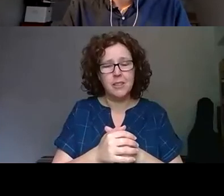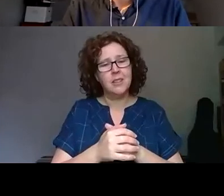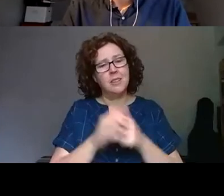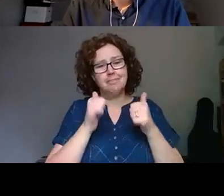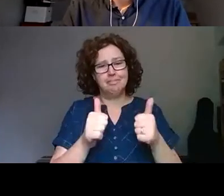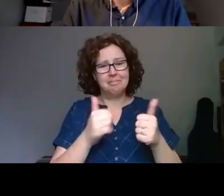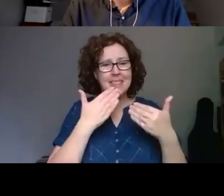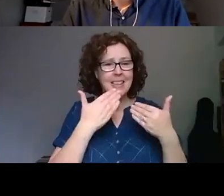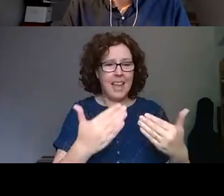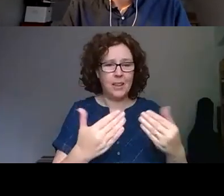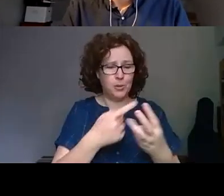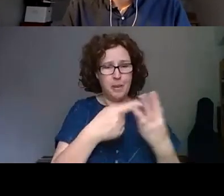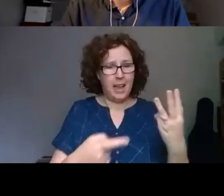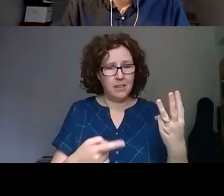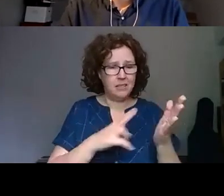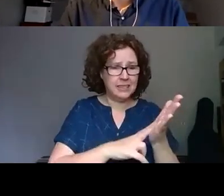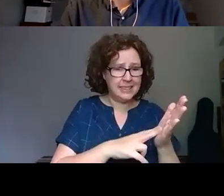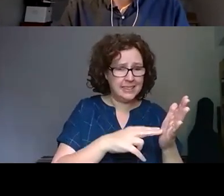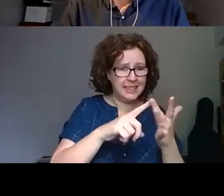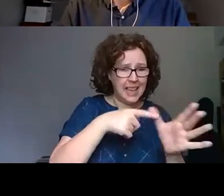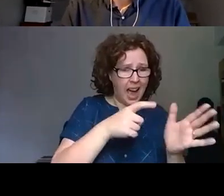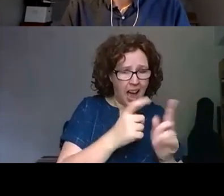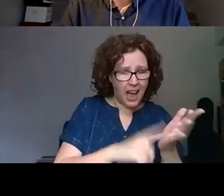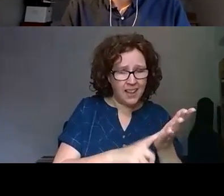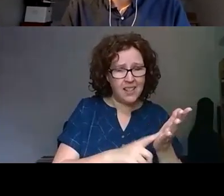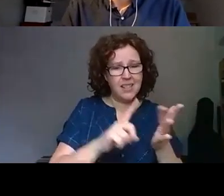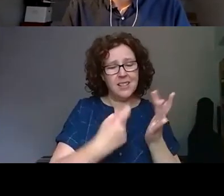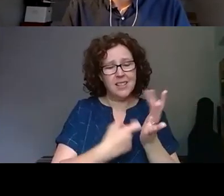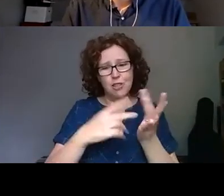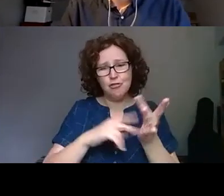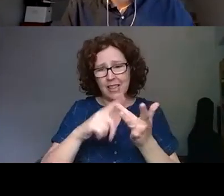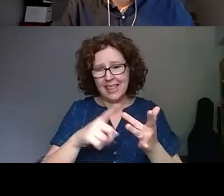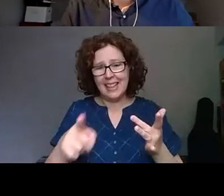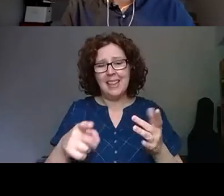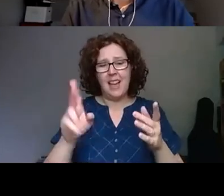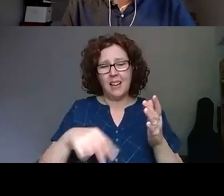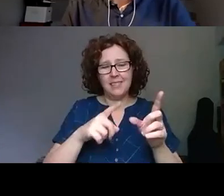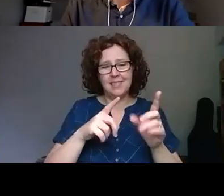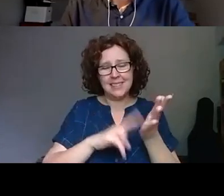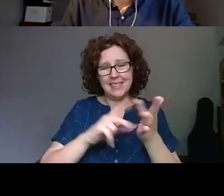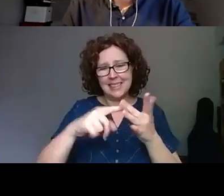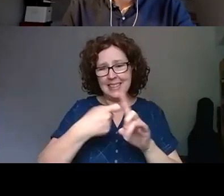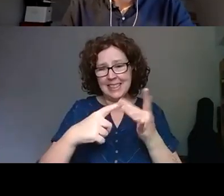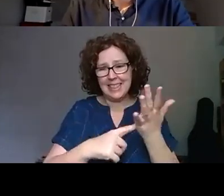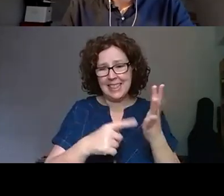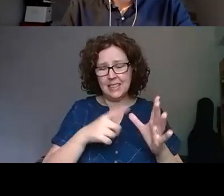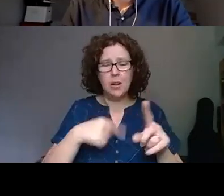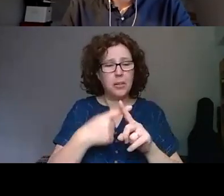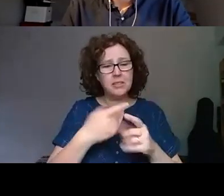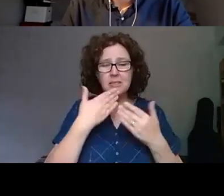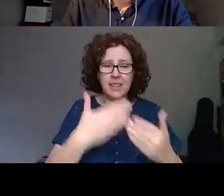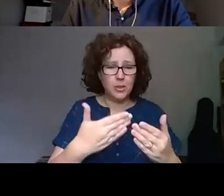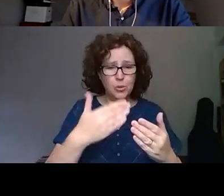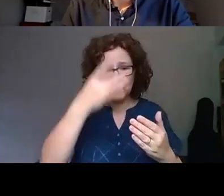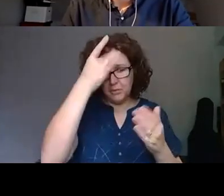to the panel Niall, Irini and Nikita, and of course to Ross for leading such an interesting conversation. And it really is